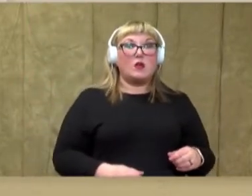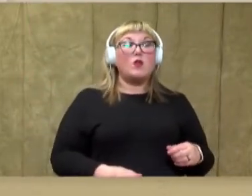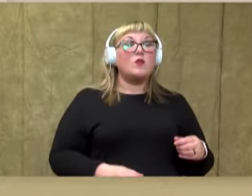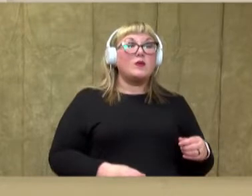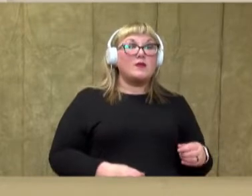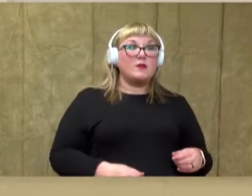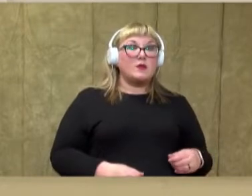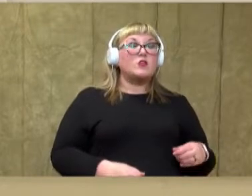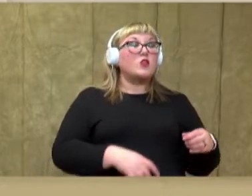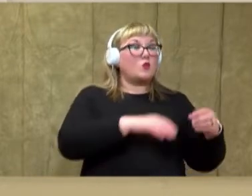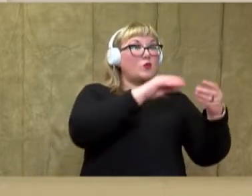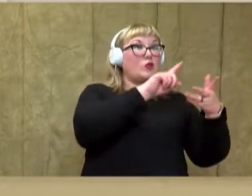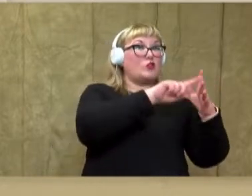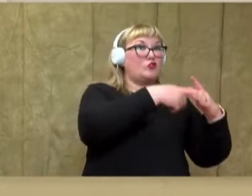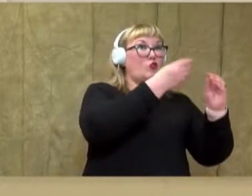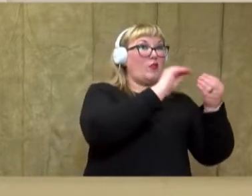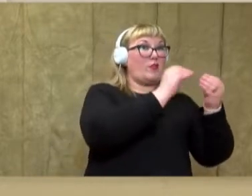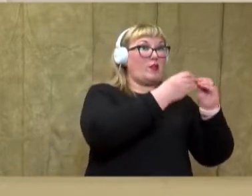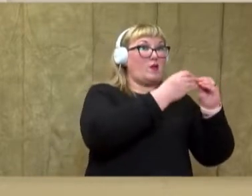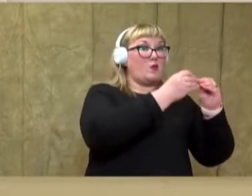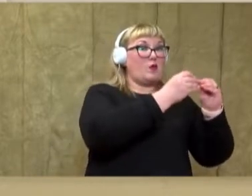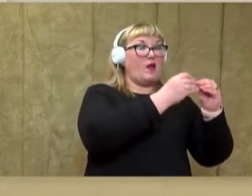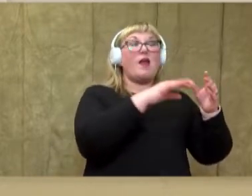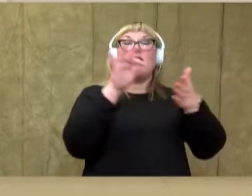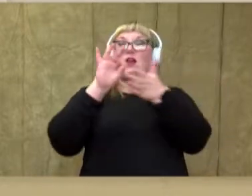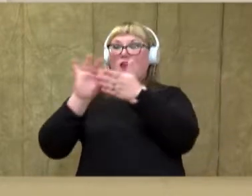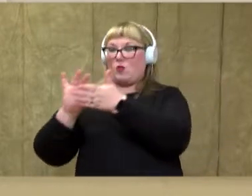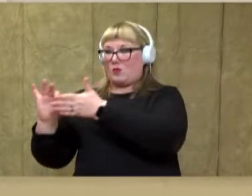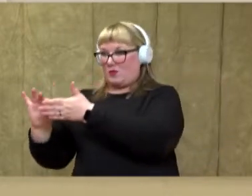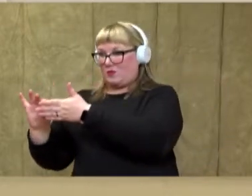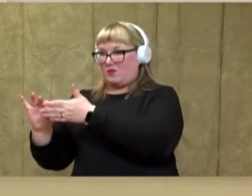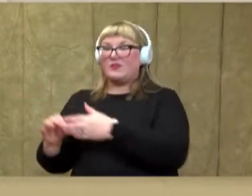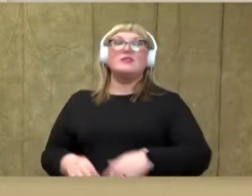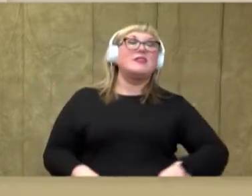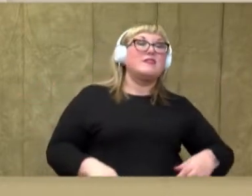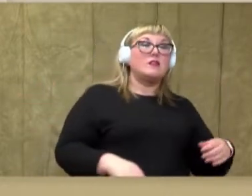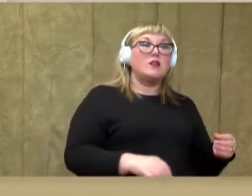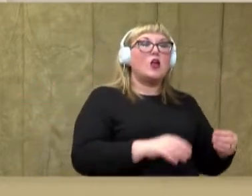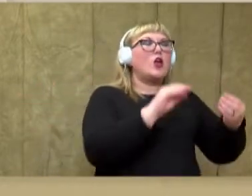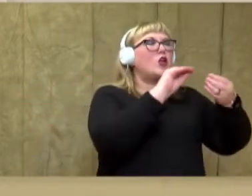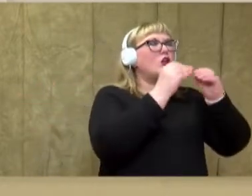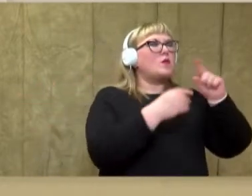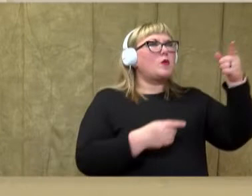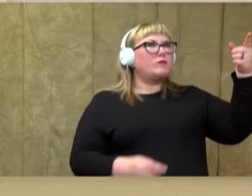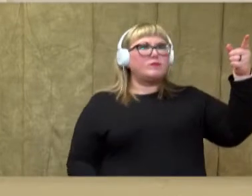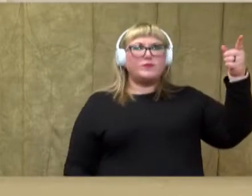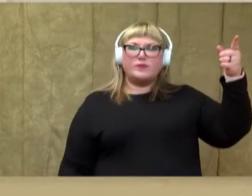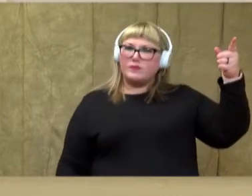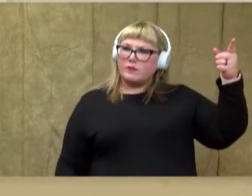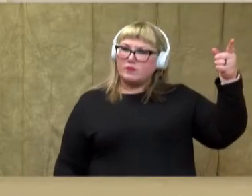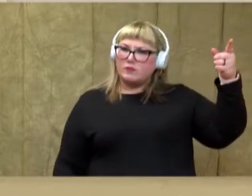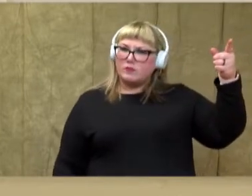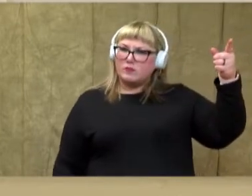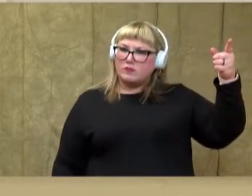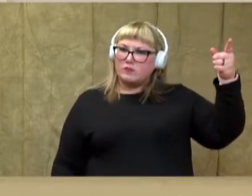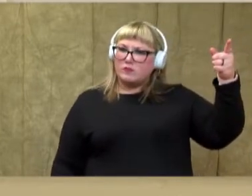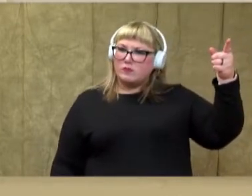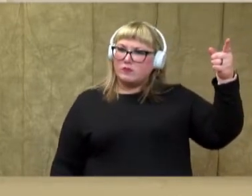from the number that we were given. Okay, so what number does our first problem start with?